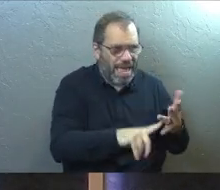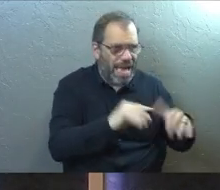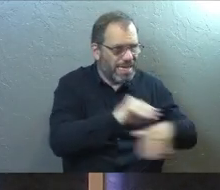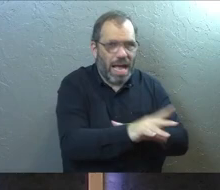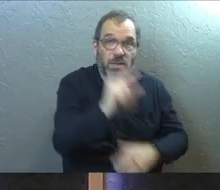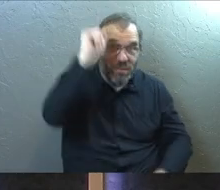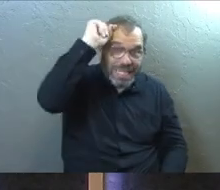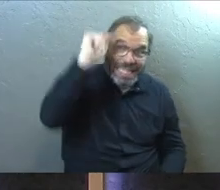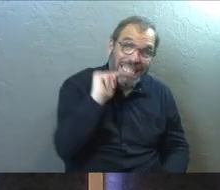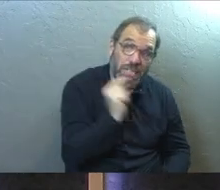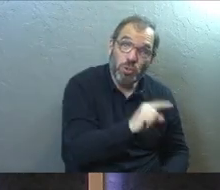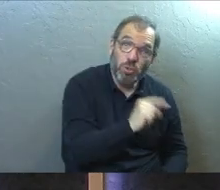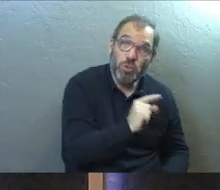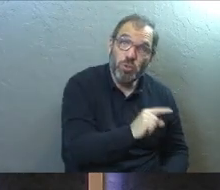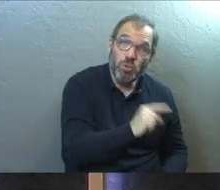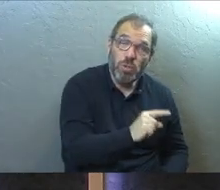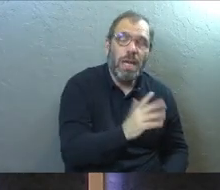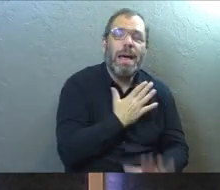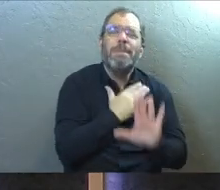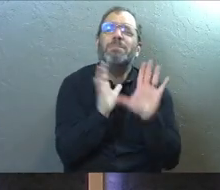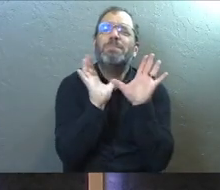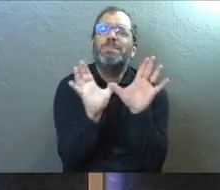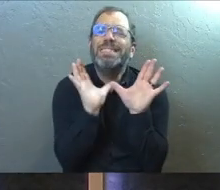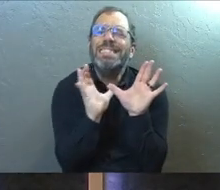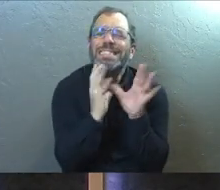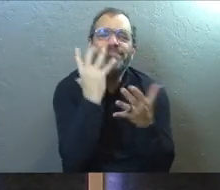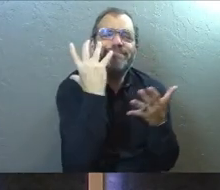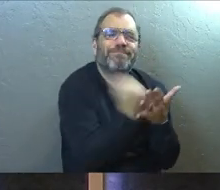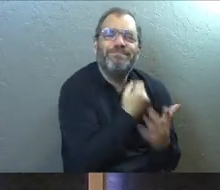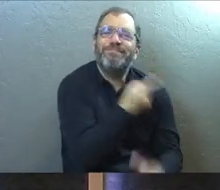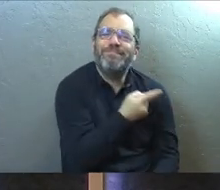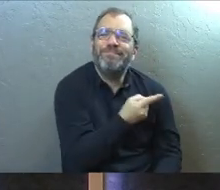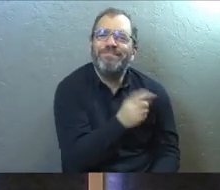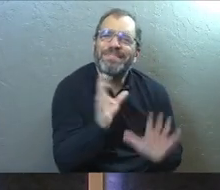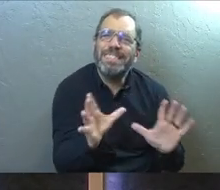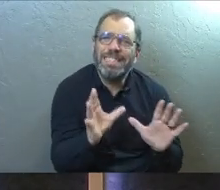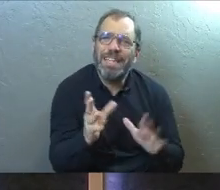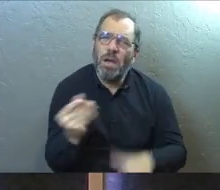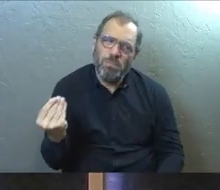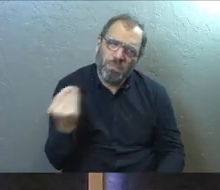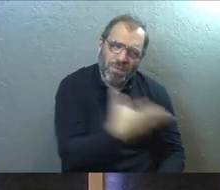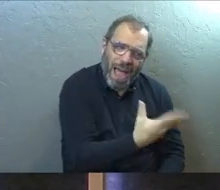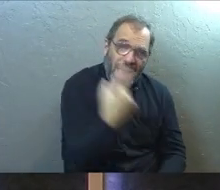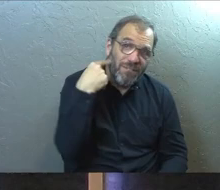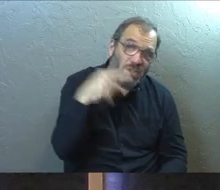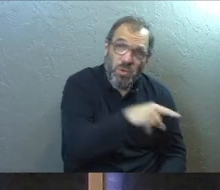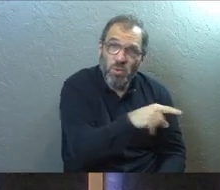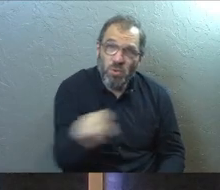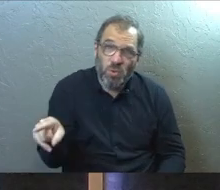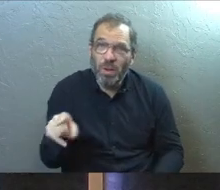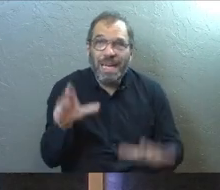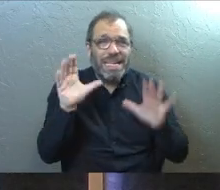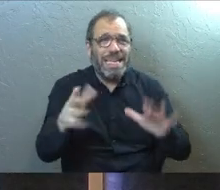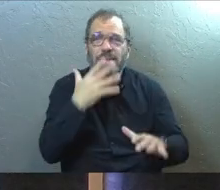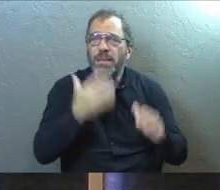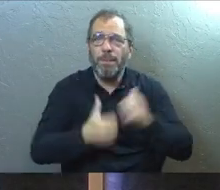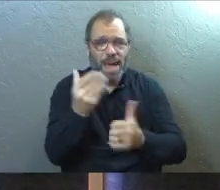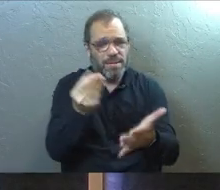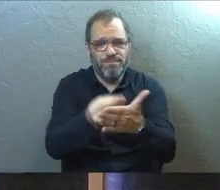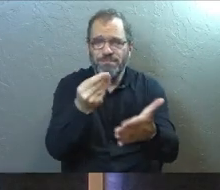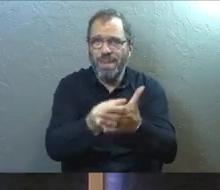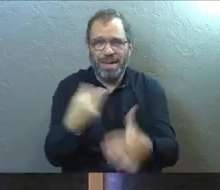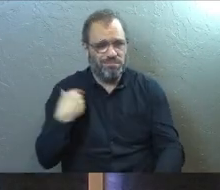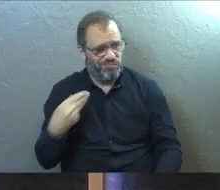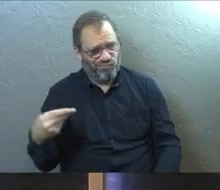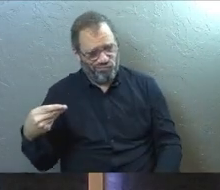counseling for teens. Please take advantage of that. We've provided that for you. It is some of the best money that